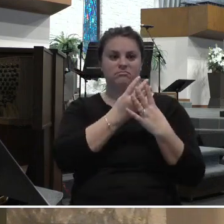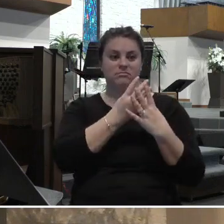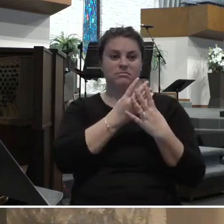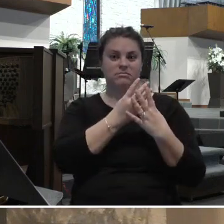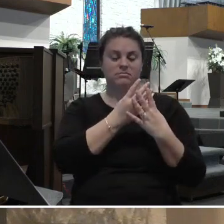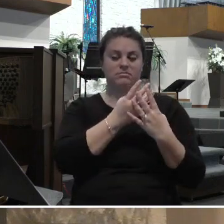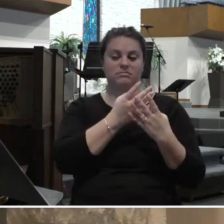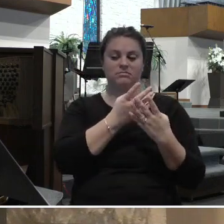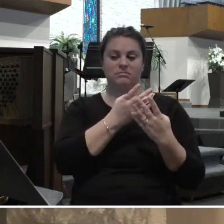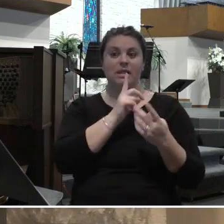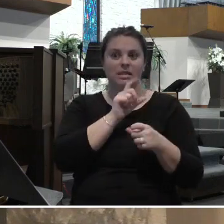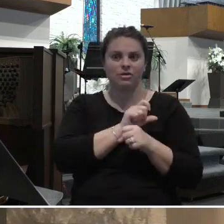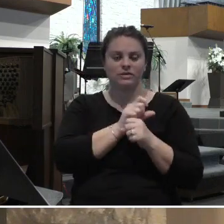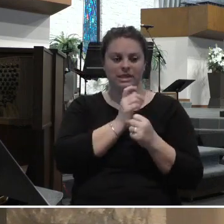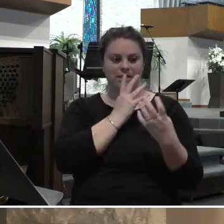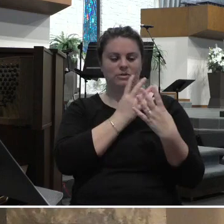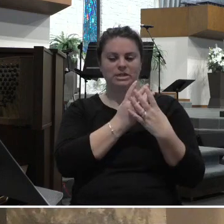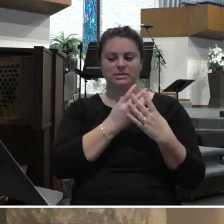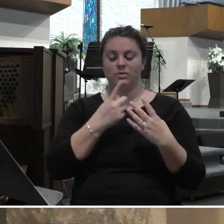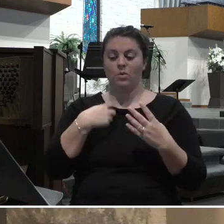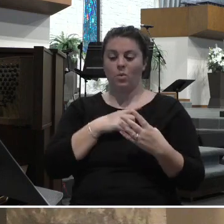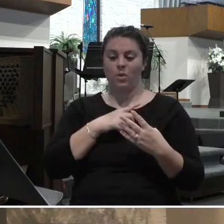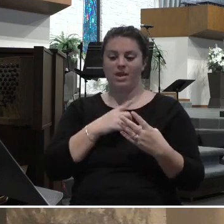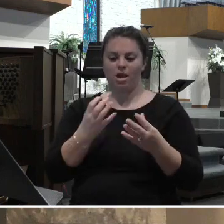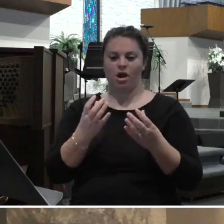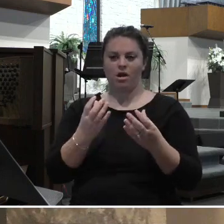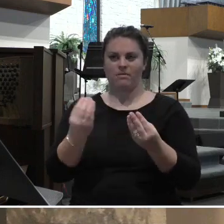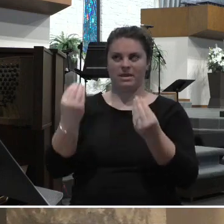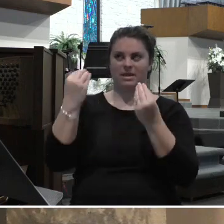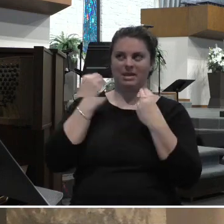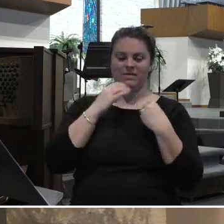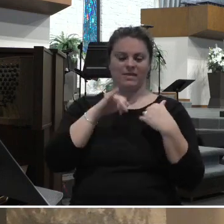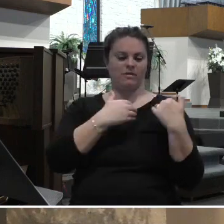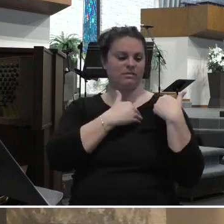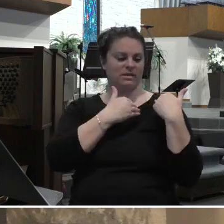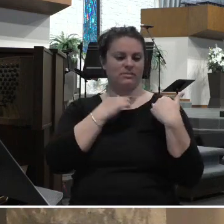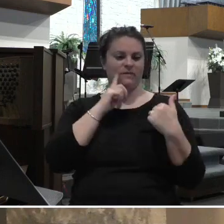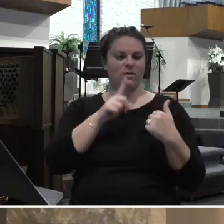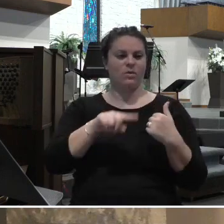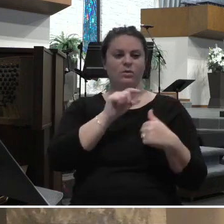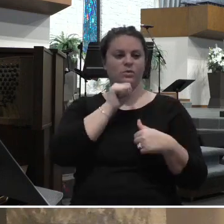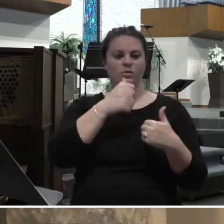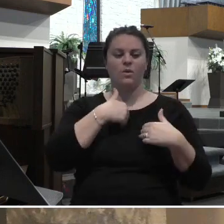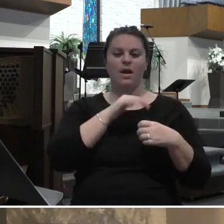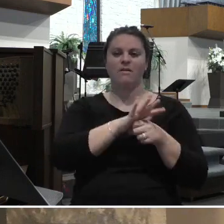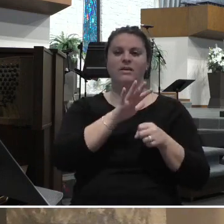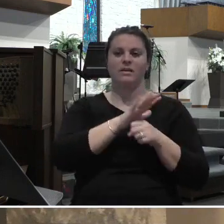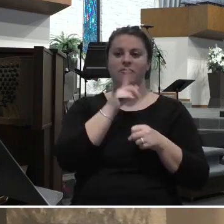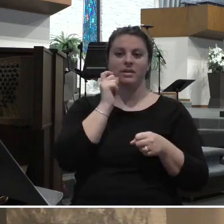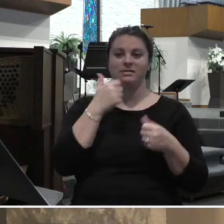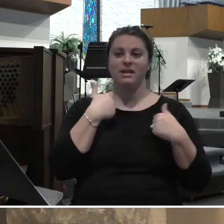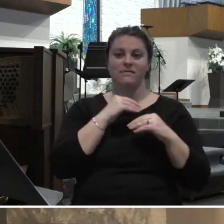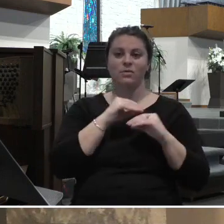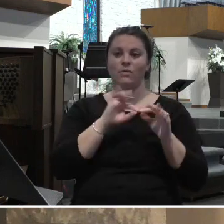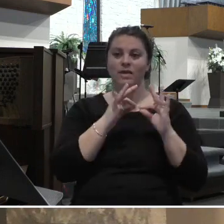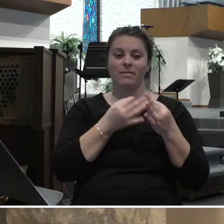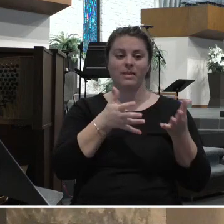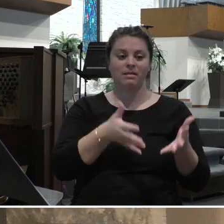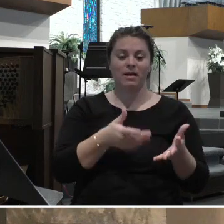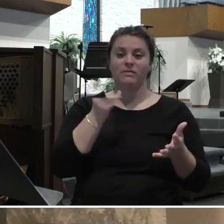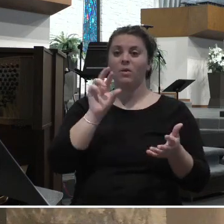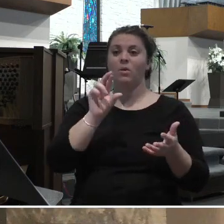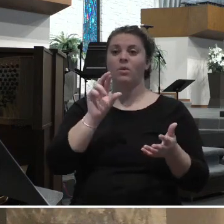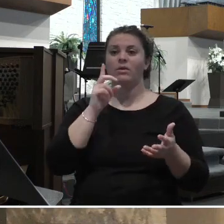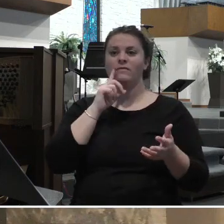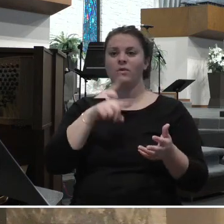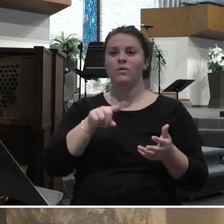for those that do not have enough because they have no family left and even for those who don't show